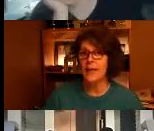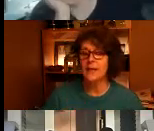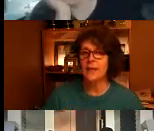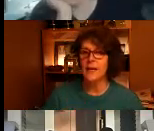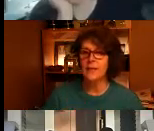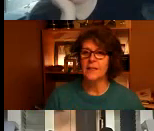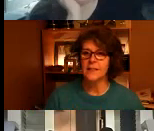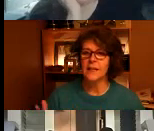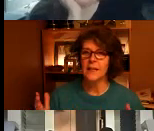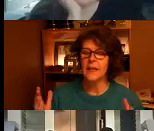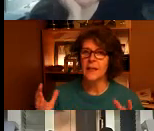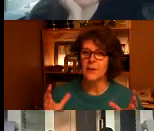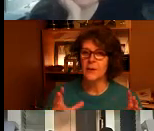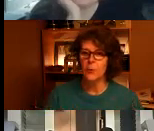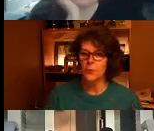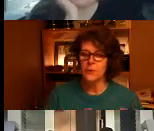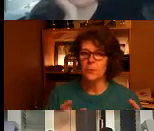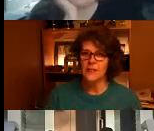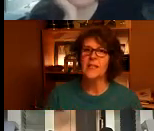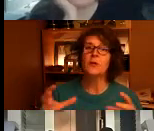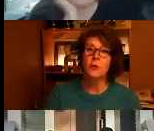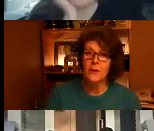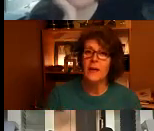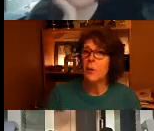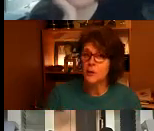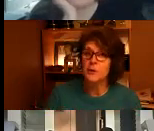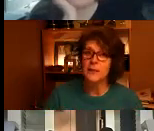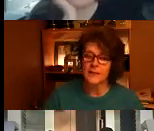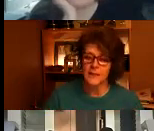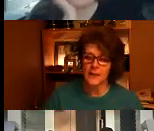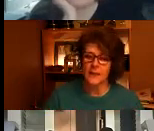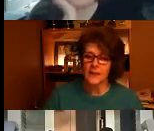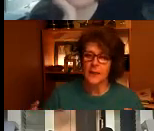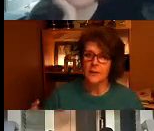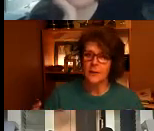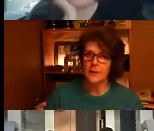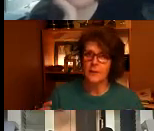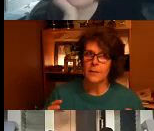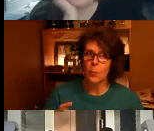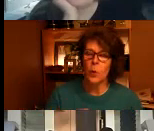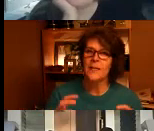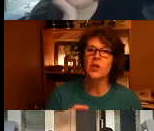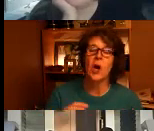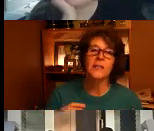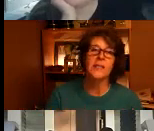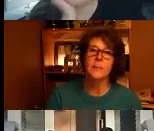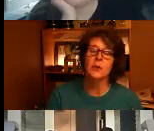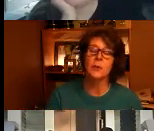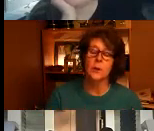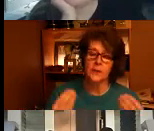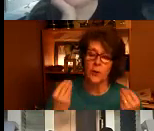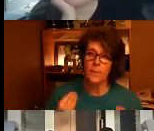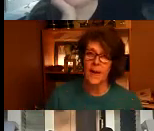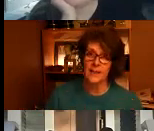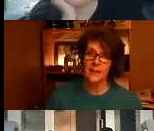that and then to say you know because then you do have that opportunity to say what it's costing them in